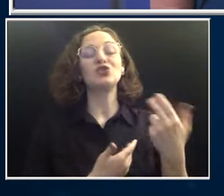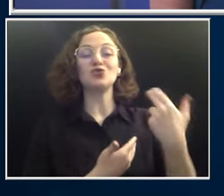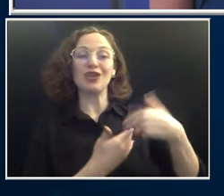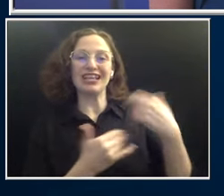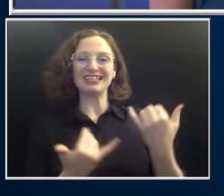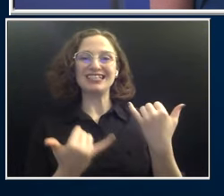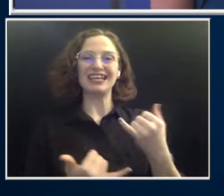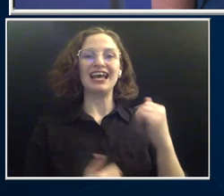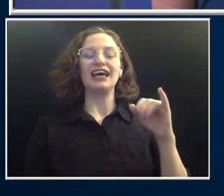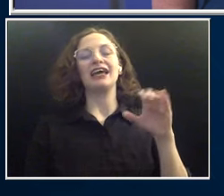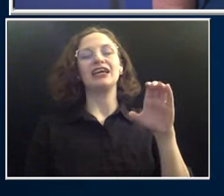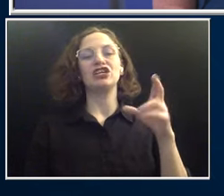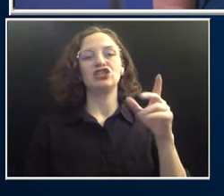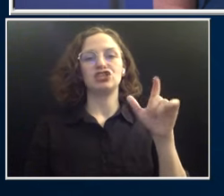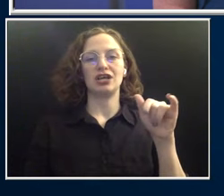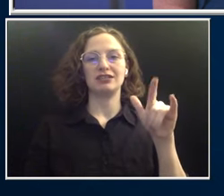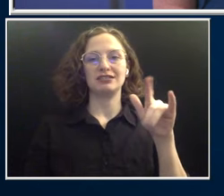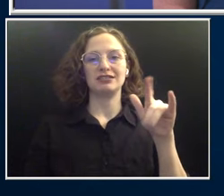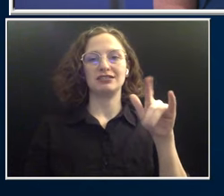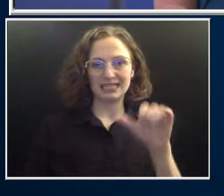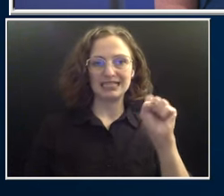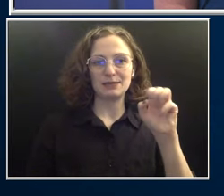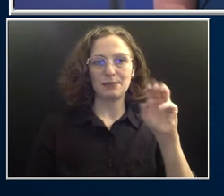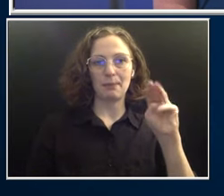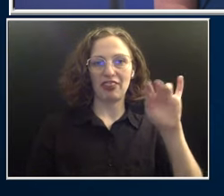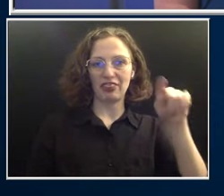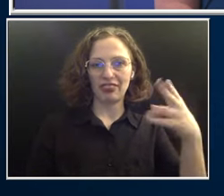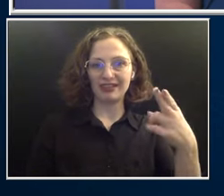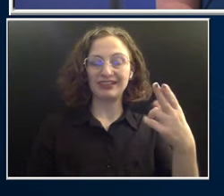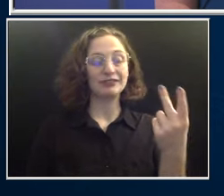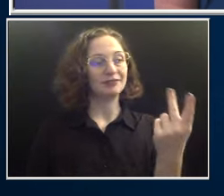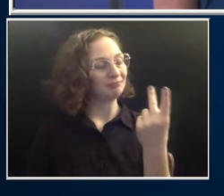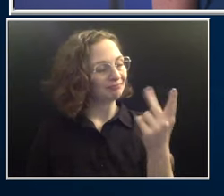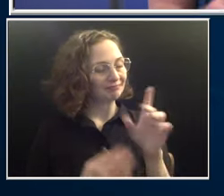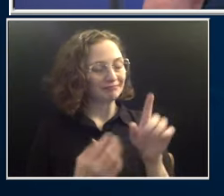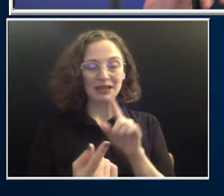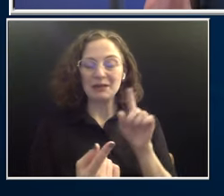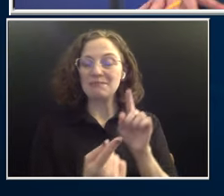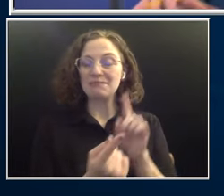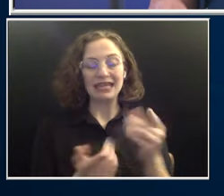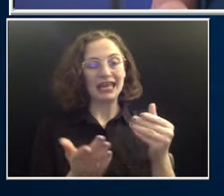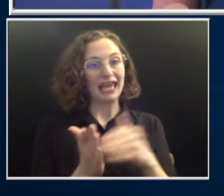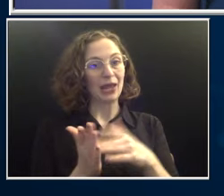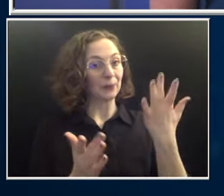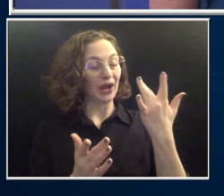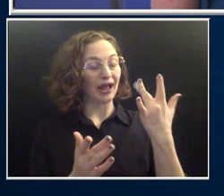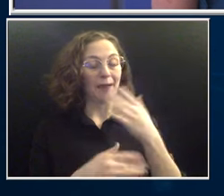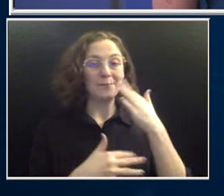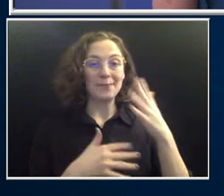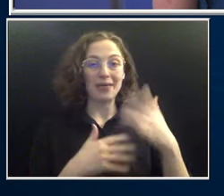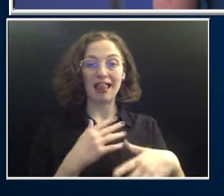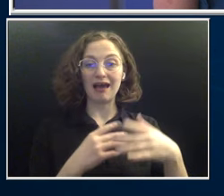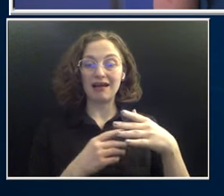good. We're meeting like this again because there is a need. So let's talk about that. What does the blood supply look like now?